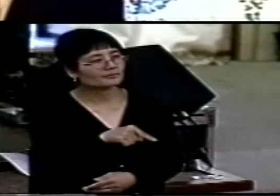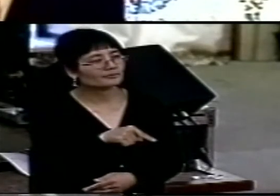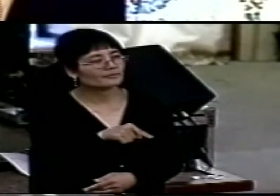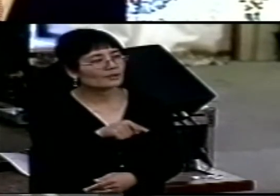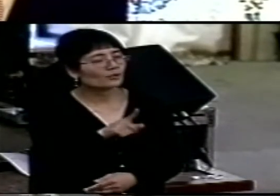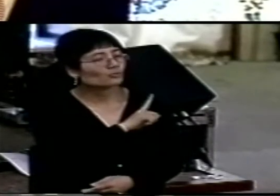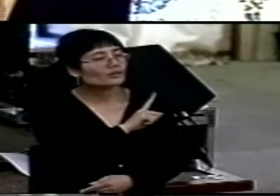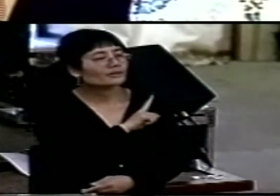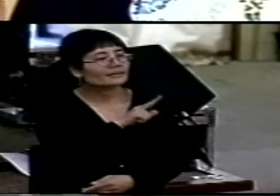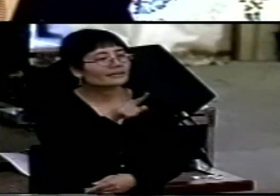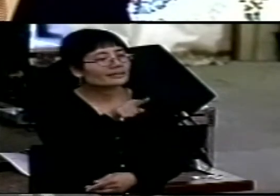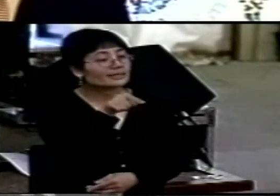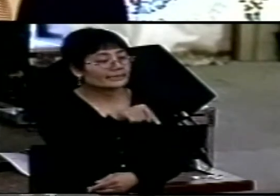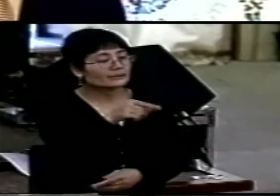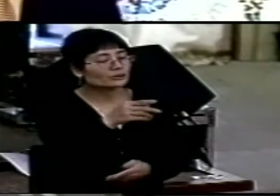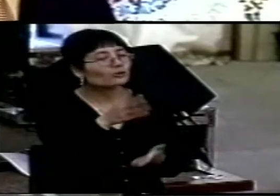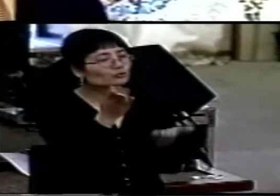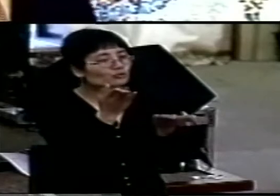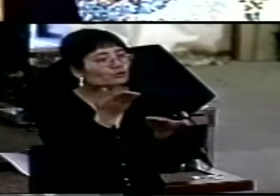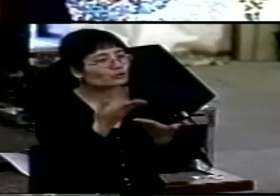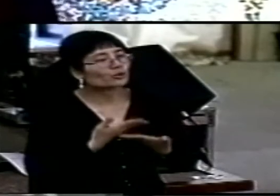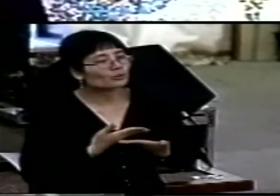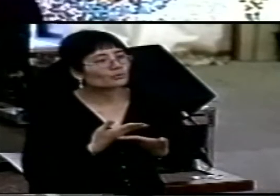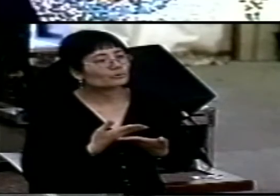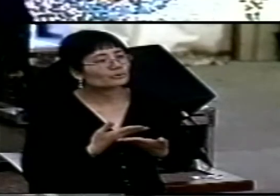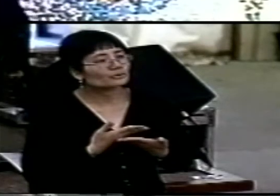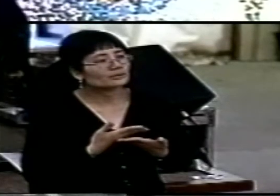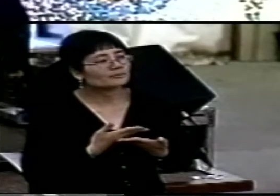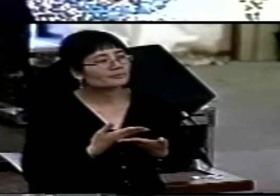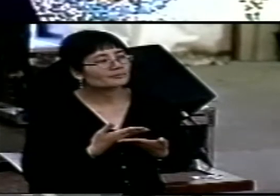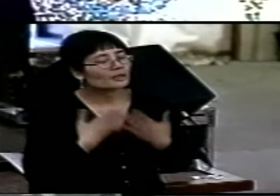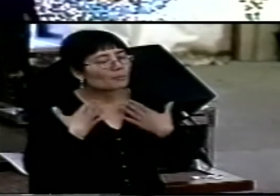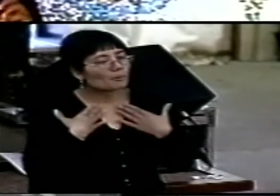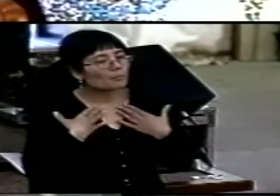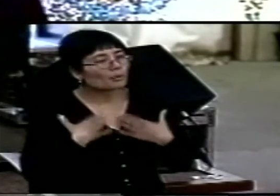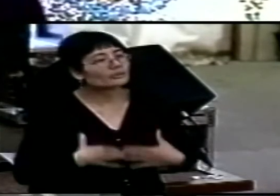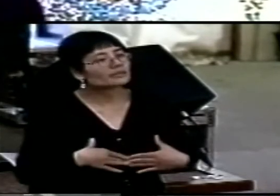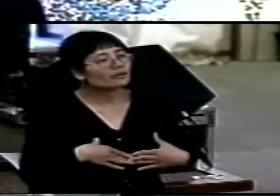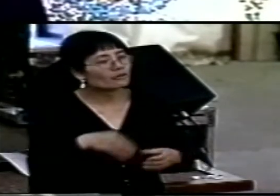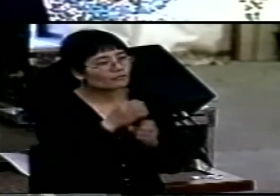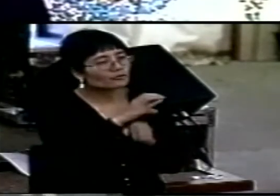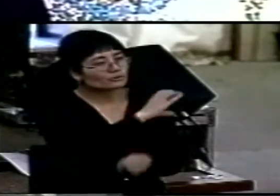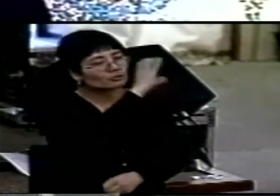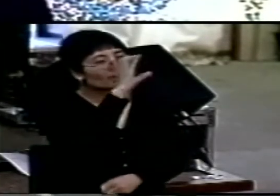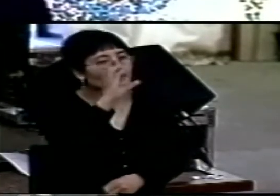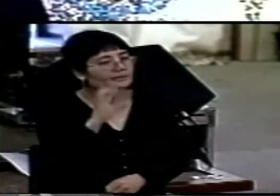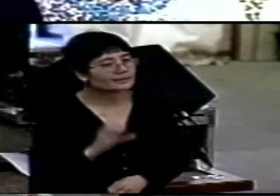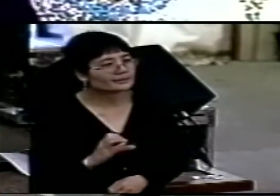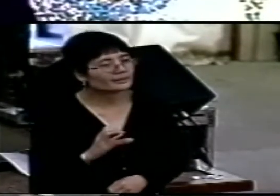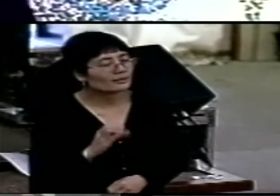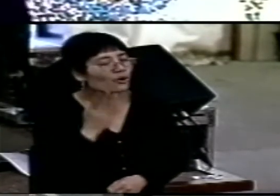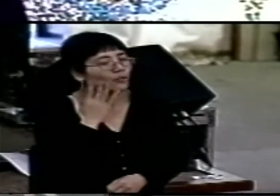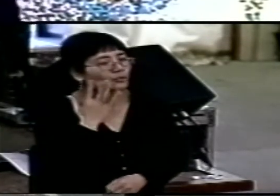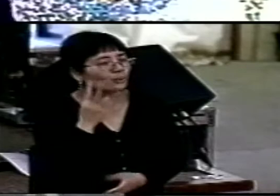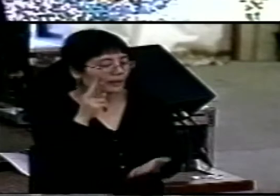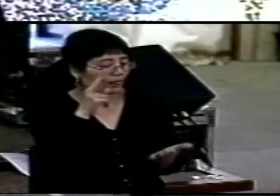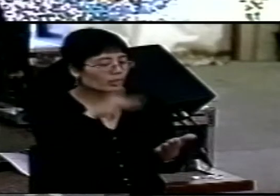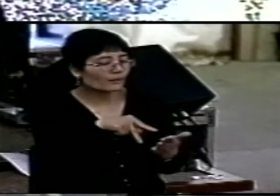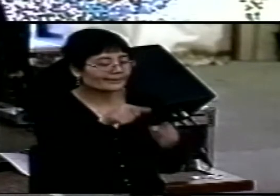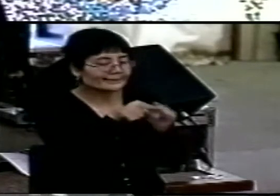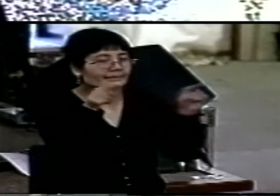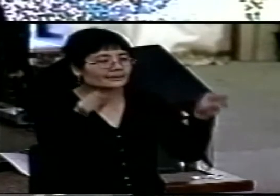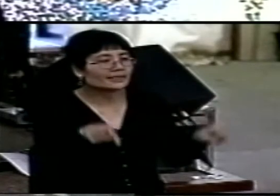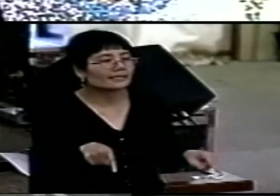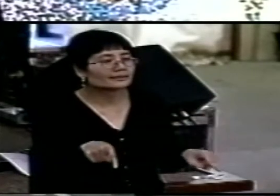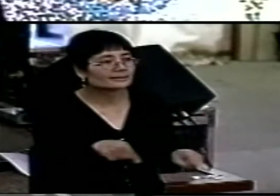reveals a very important tension we have in the body of Christ. Actually, when you look at this text,